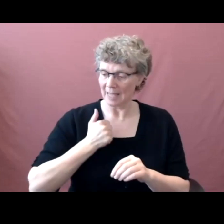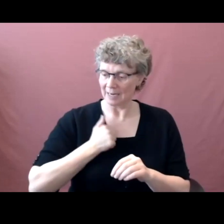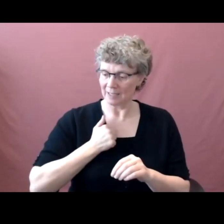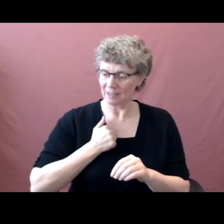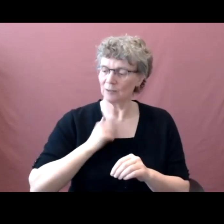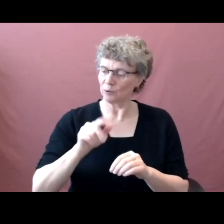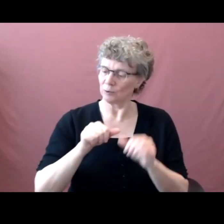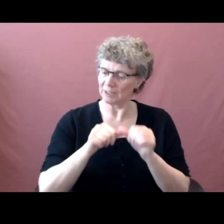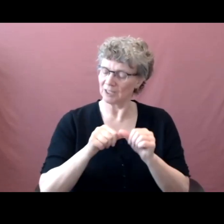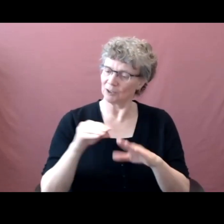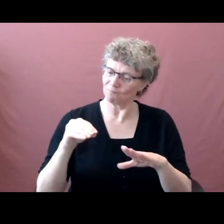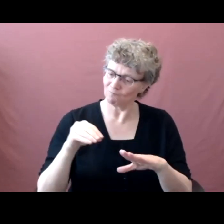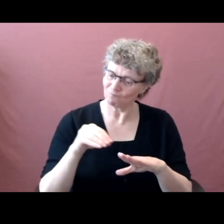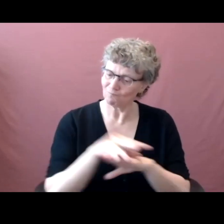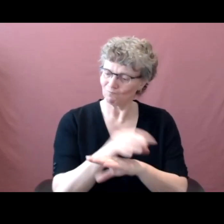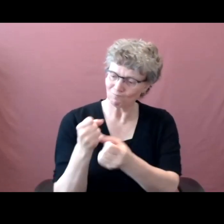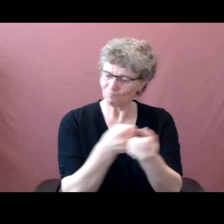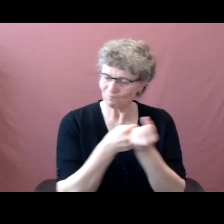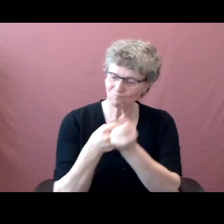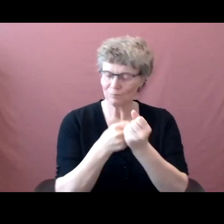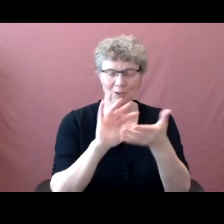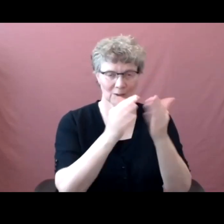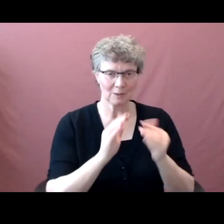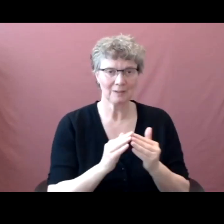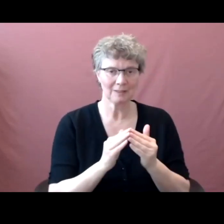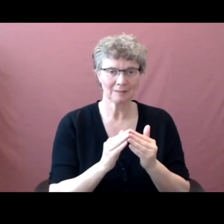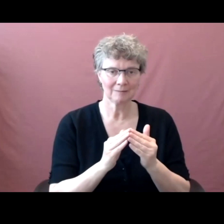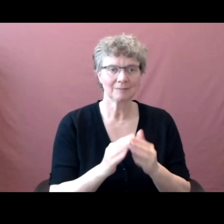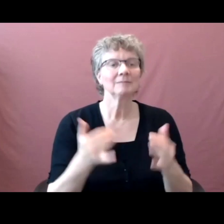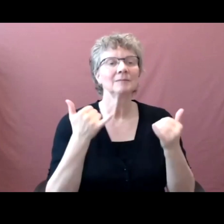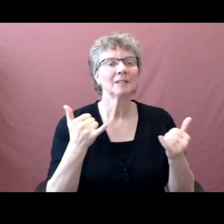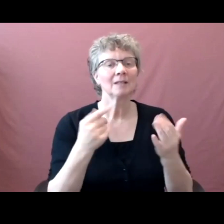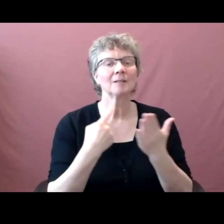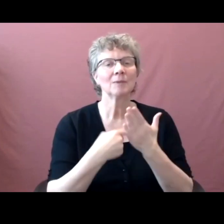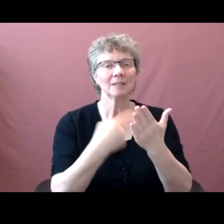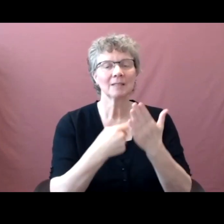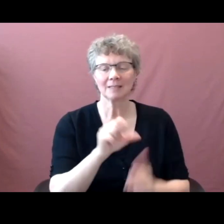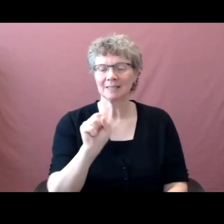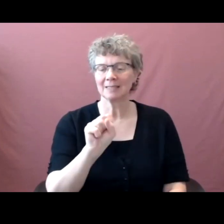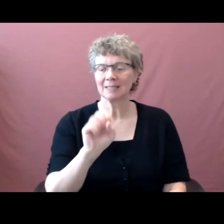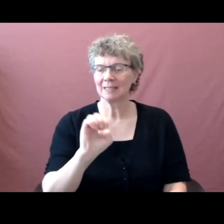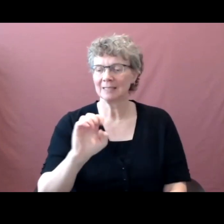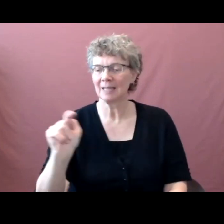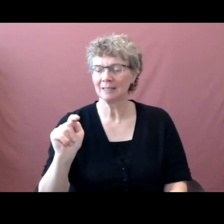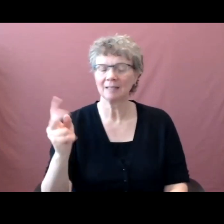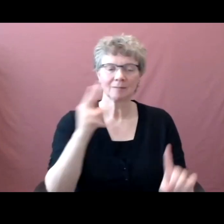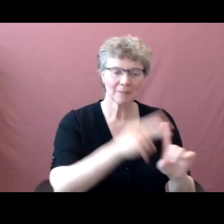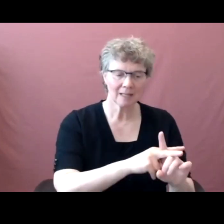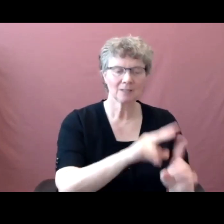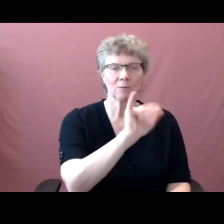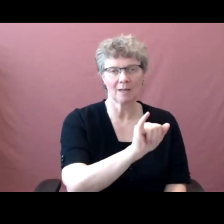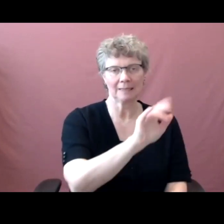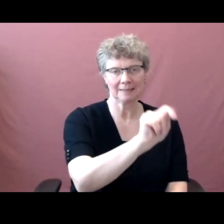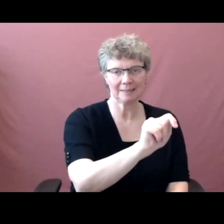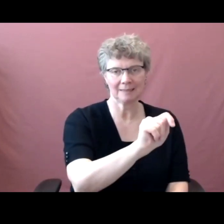We're going to talk today about set in the context of IT. But just as a bit of an opening,